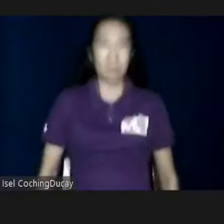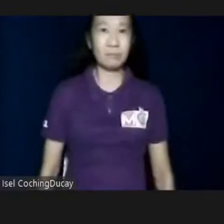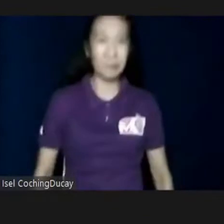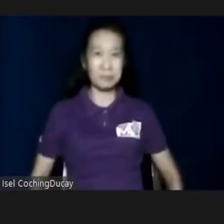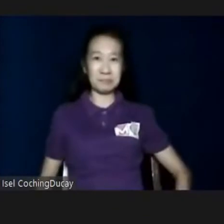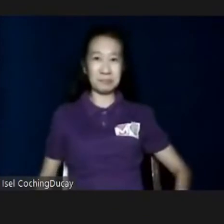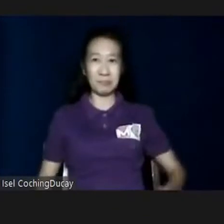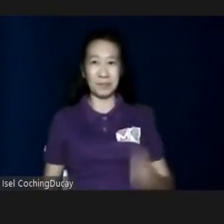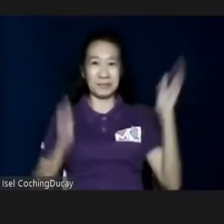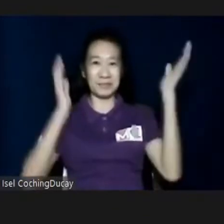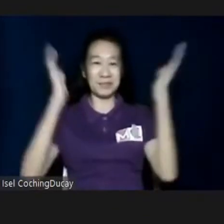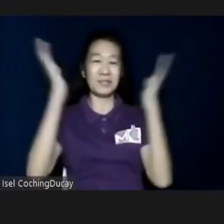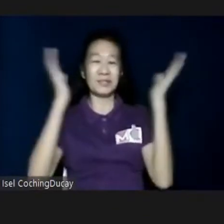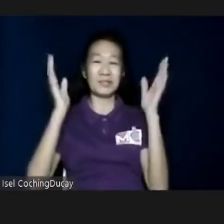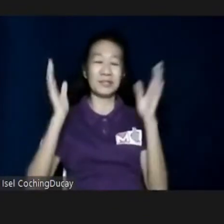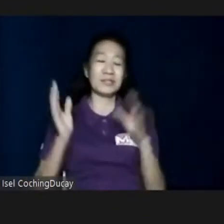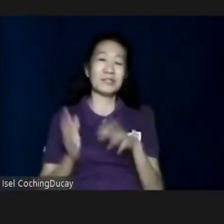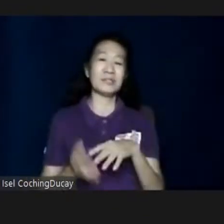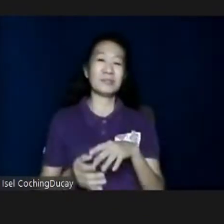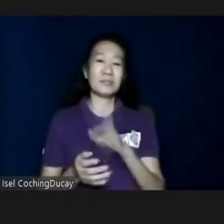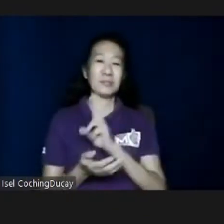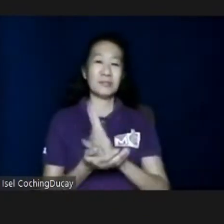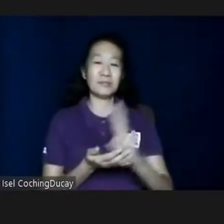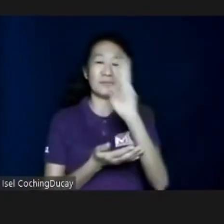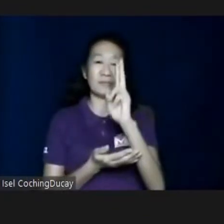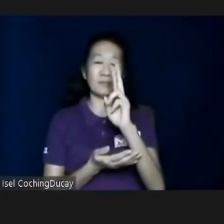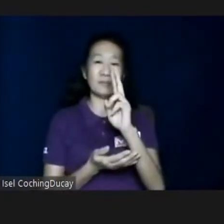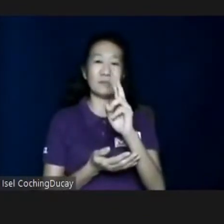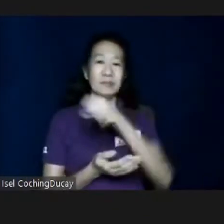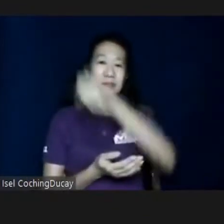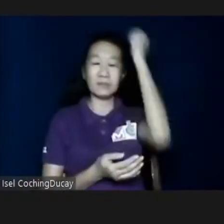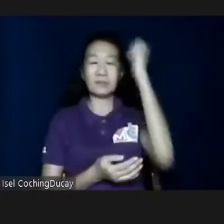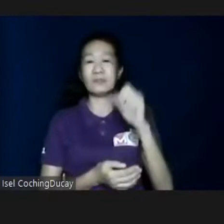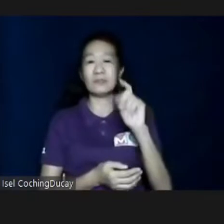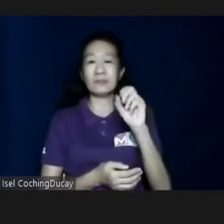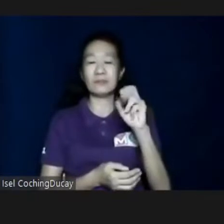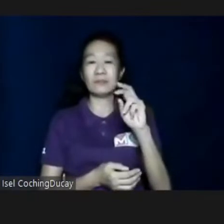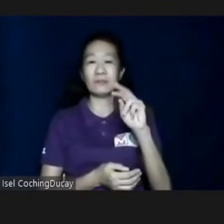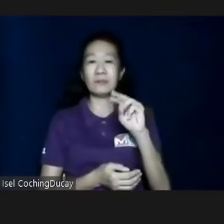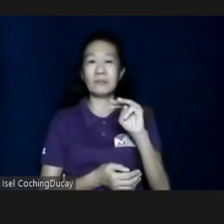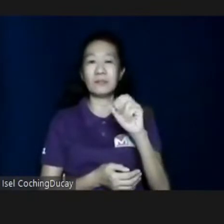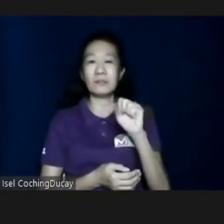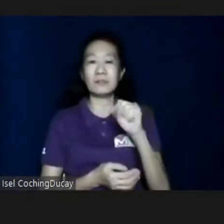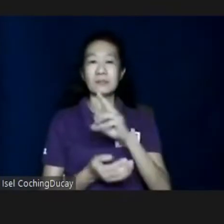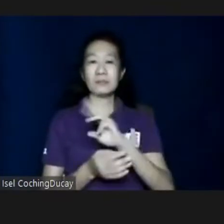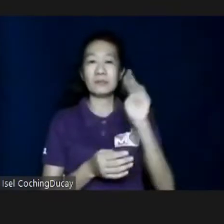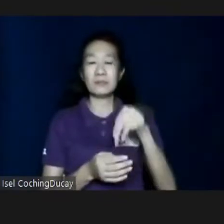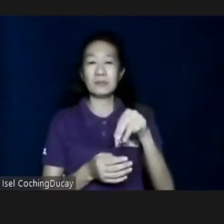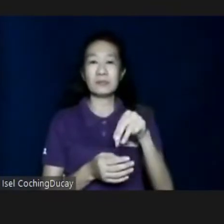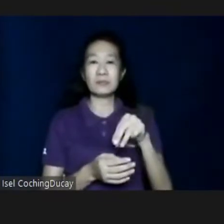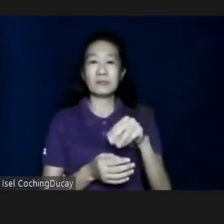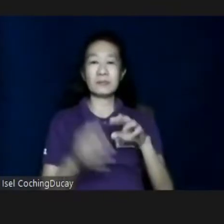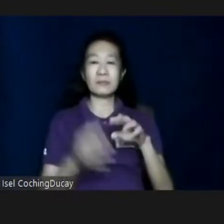Graduate School of the University of Santa Tomas, Manila. He is the founder of the Independent Living Learning